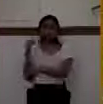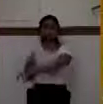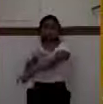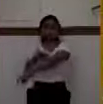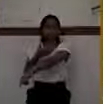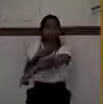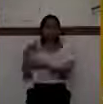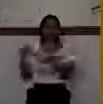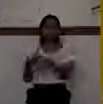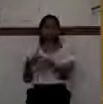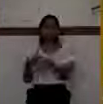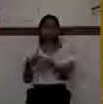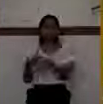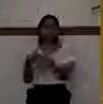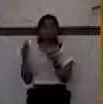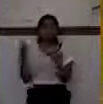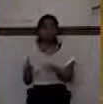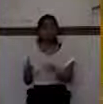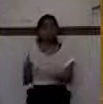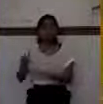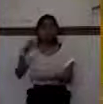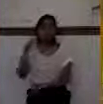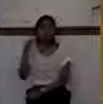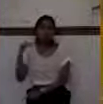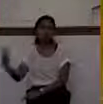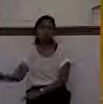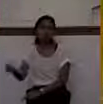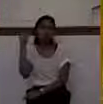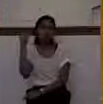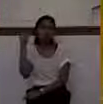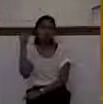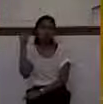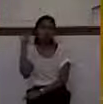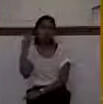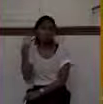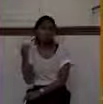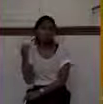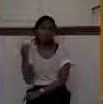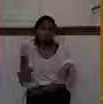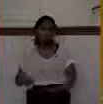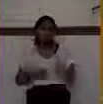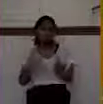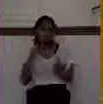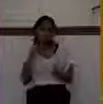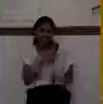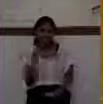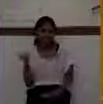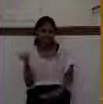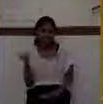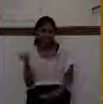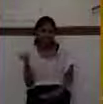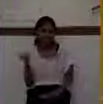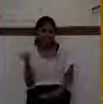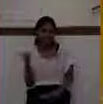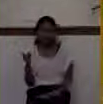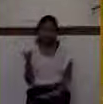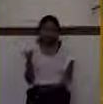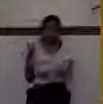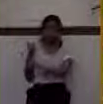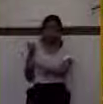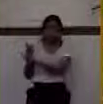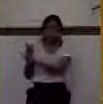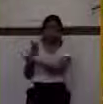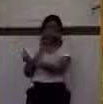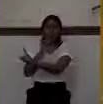gold medal was taken away. You know why? Because he was living a lie. That really wasn't who he was,